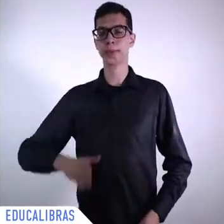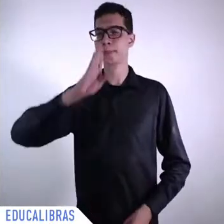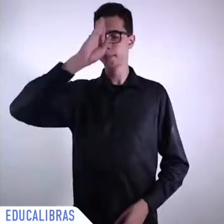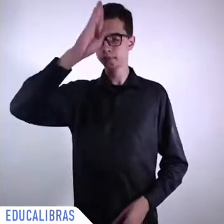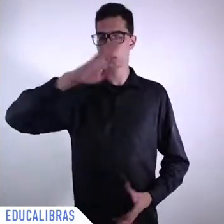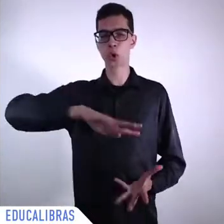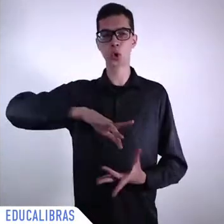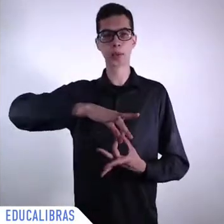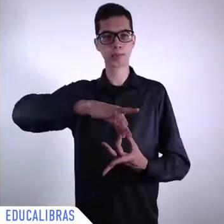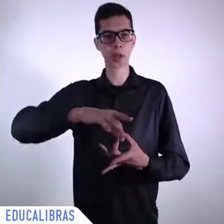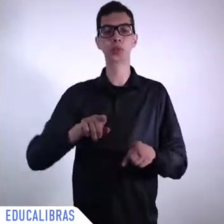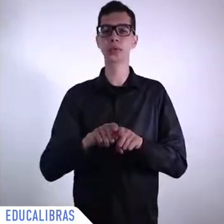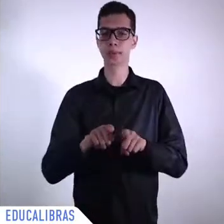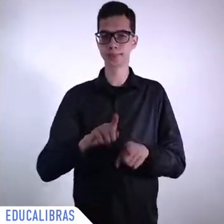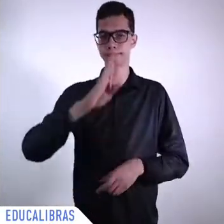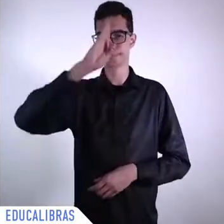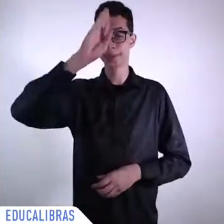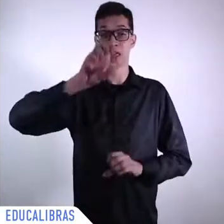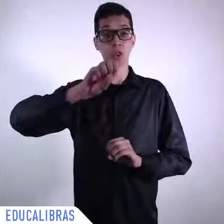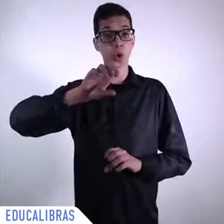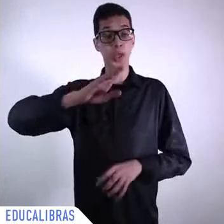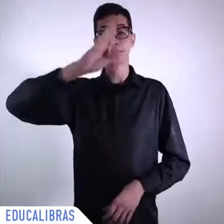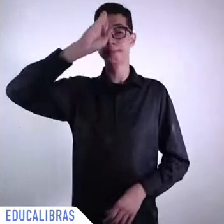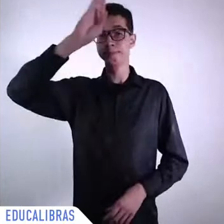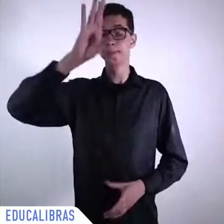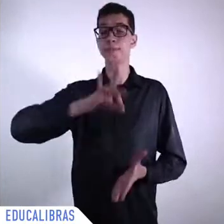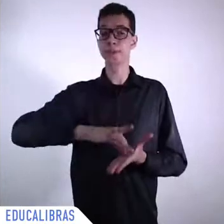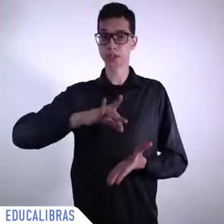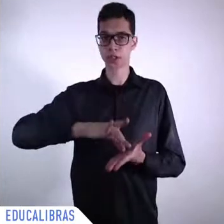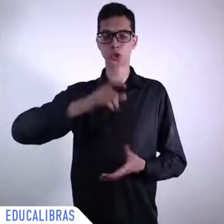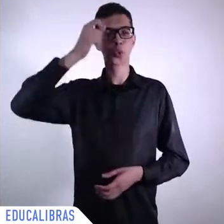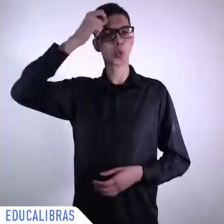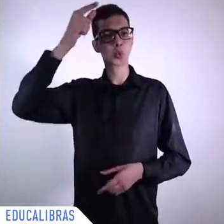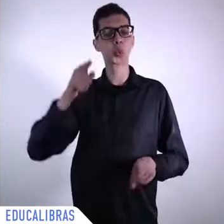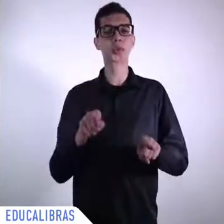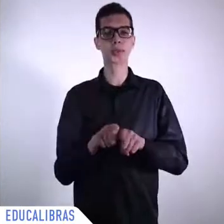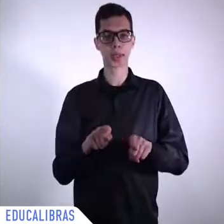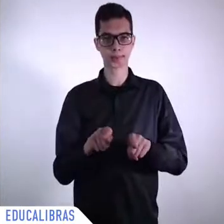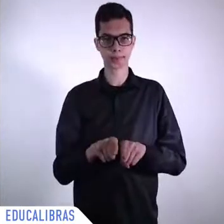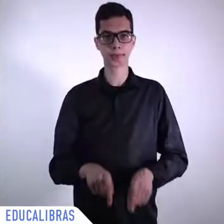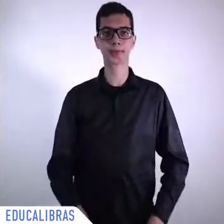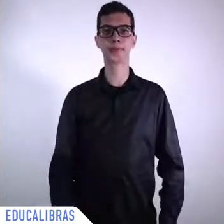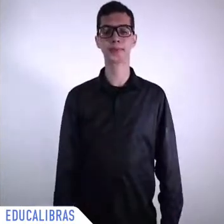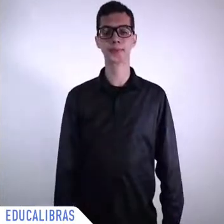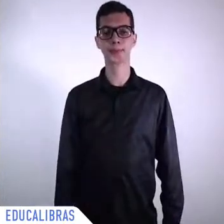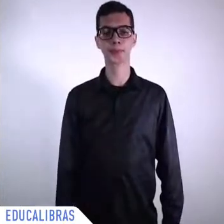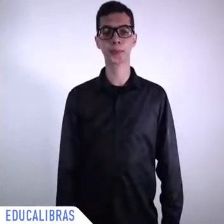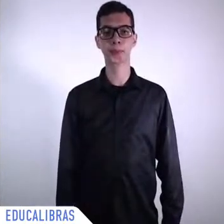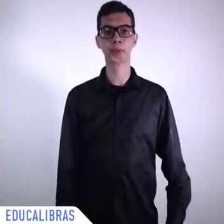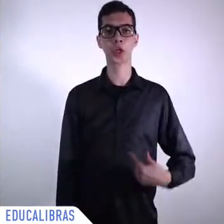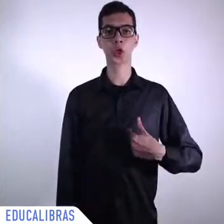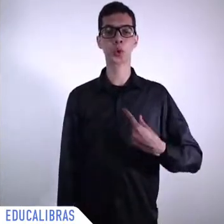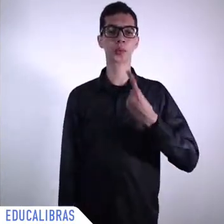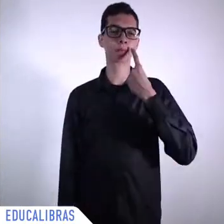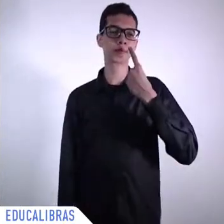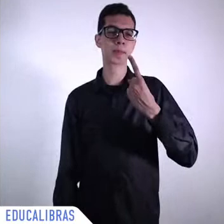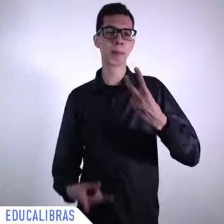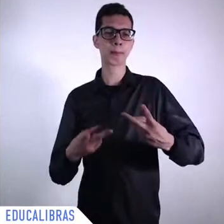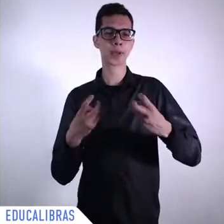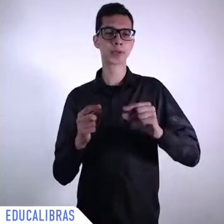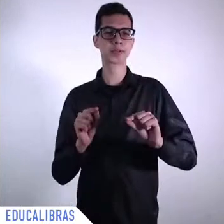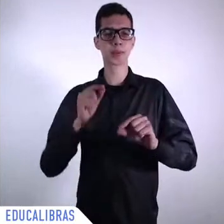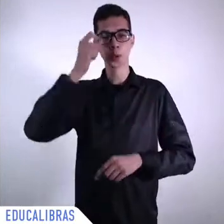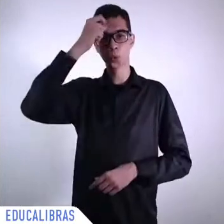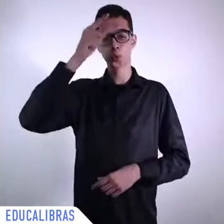So, because I see also culture as a public good, not a private possession, in spite of the people who collect paintings in their own houses and so on.